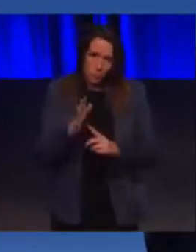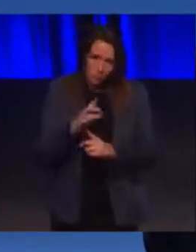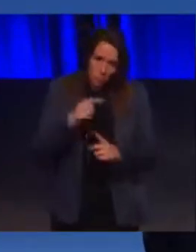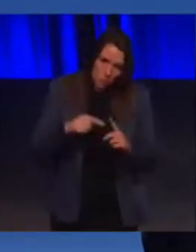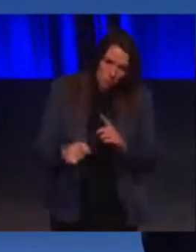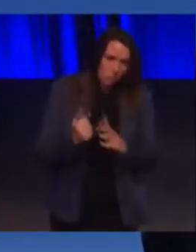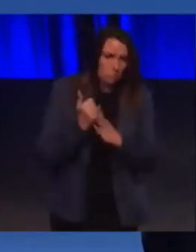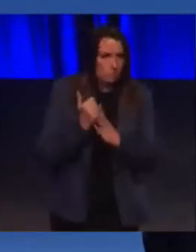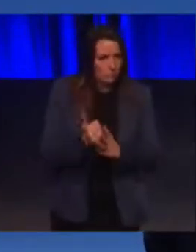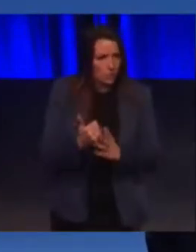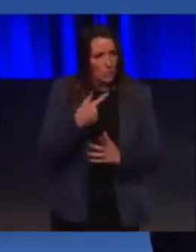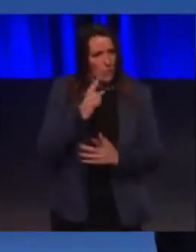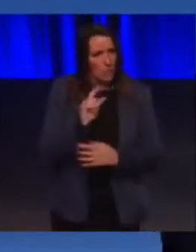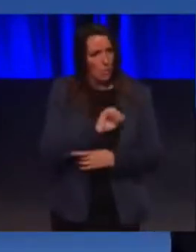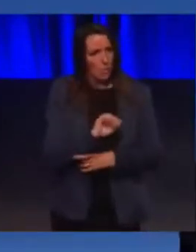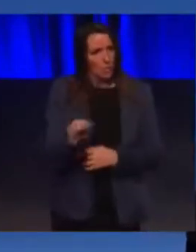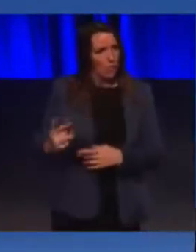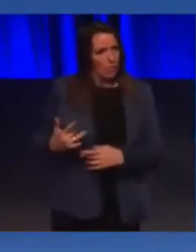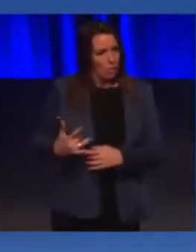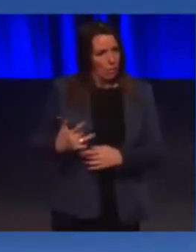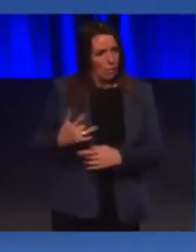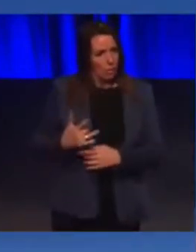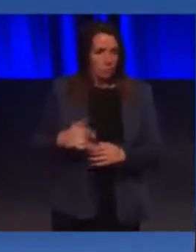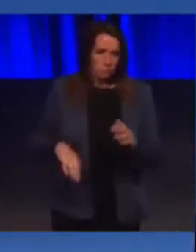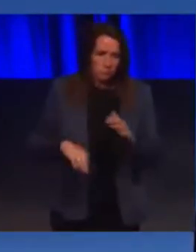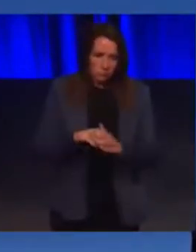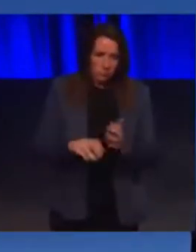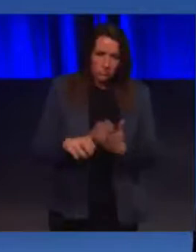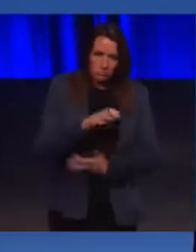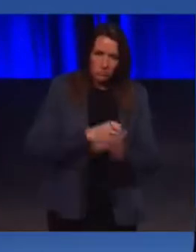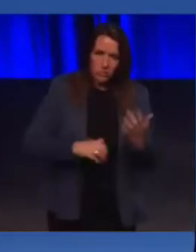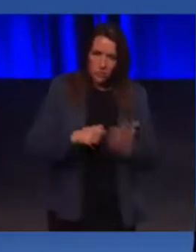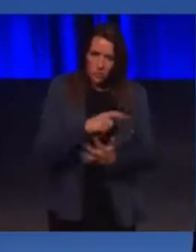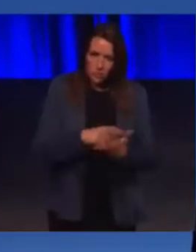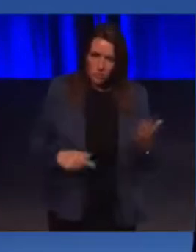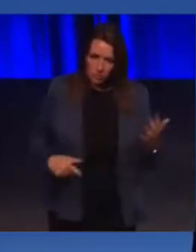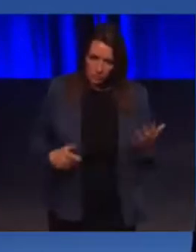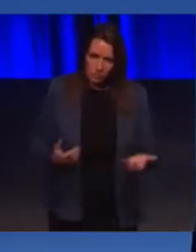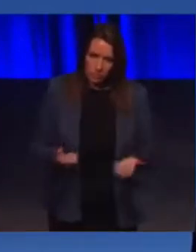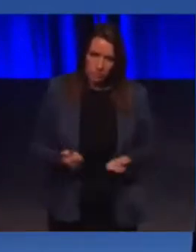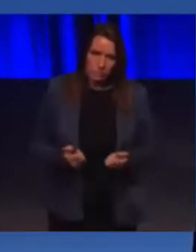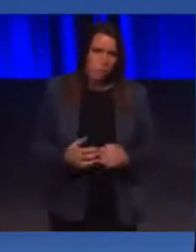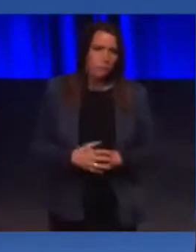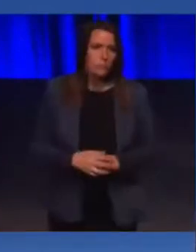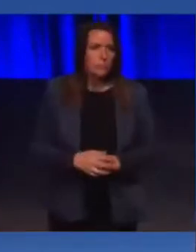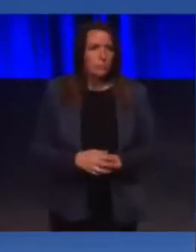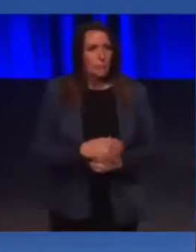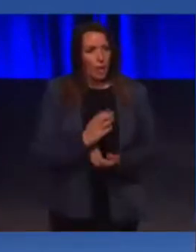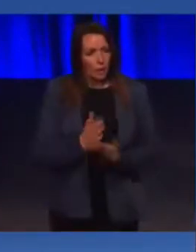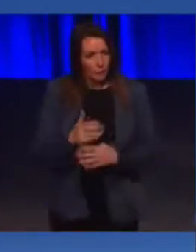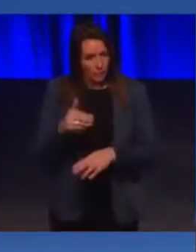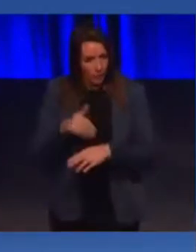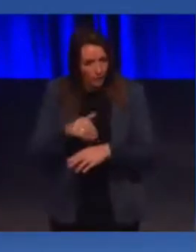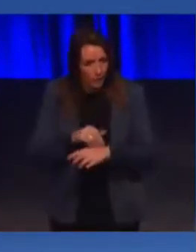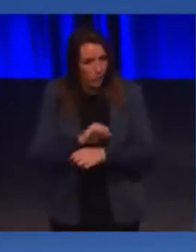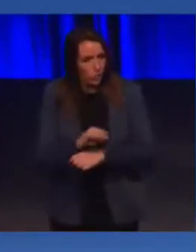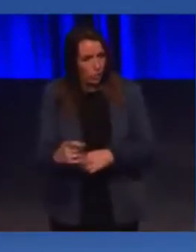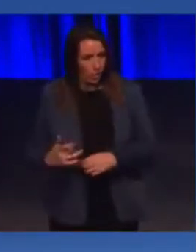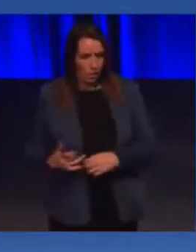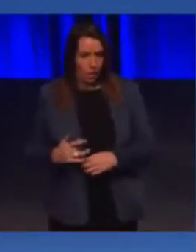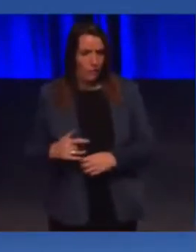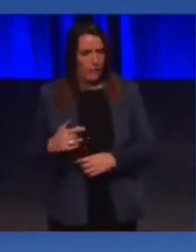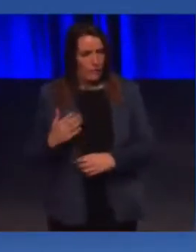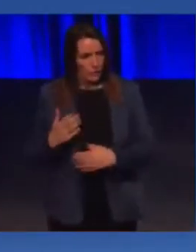of those people with profound and multiple disabilities. And the impact that that has on